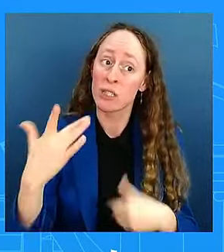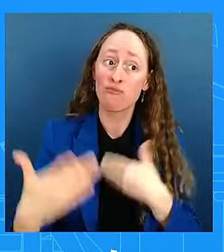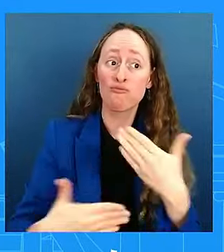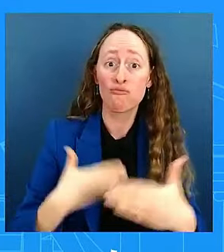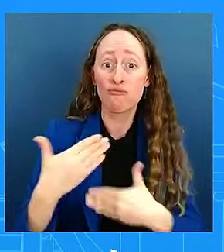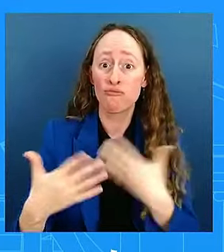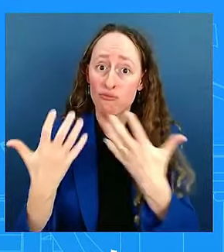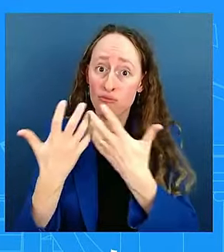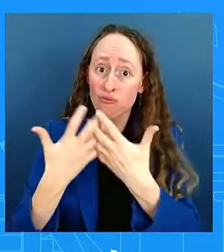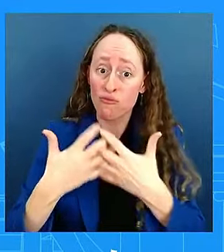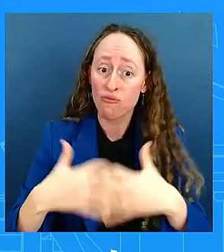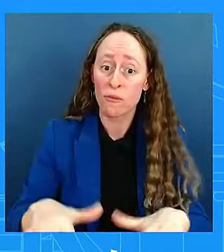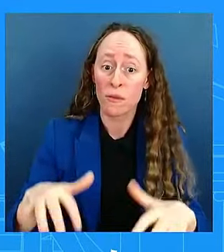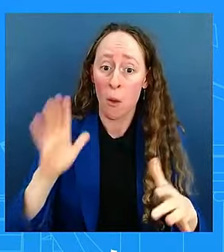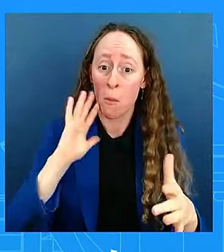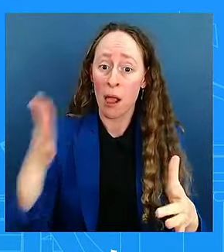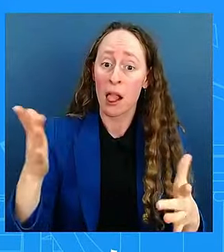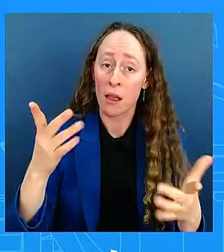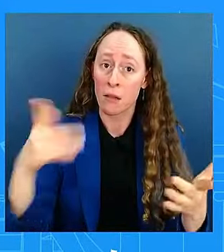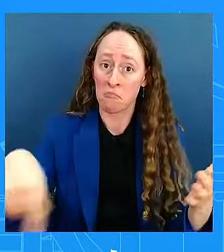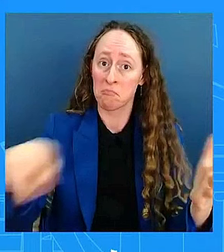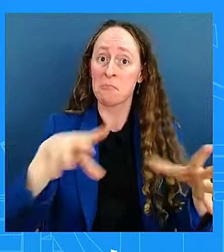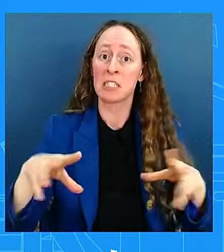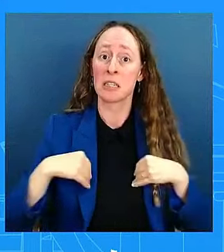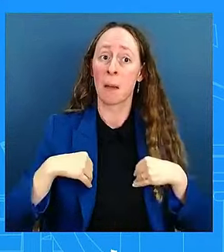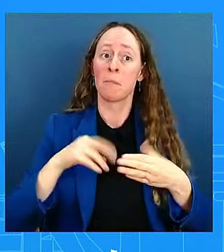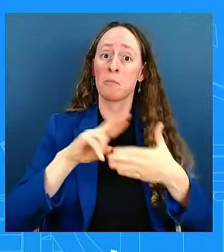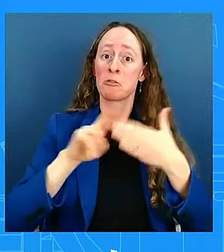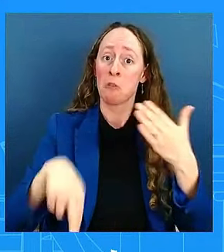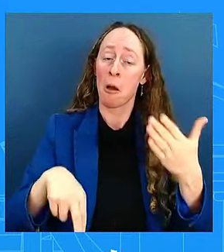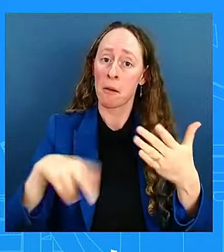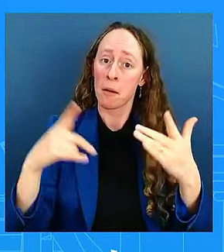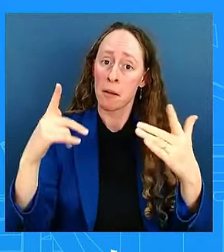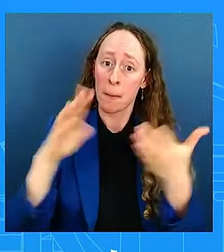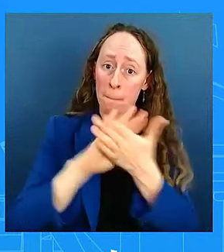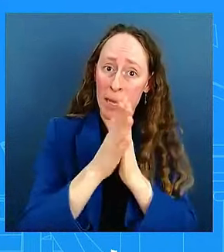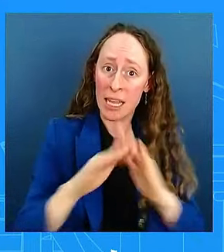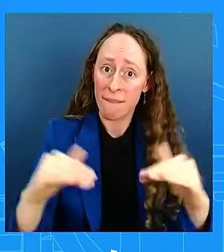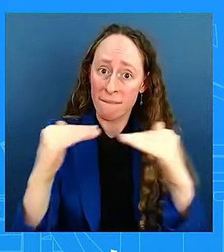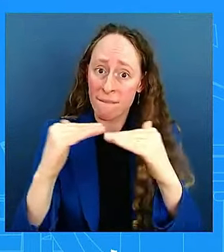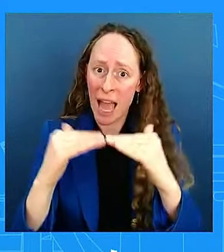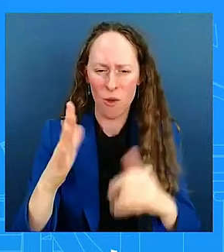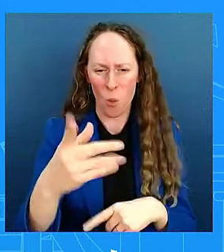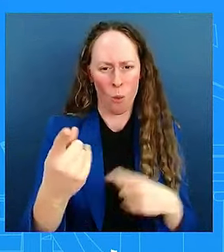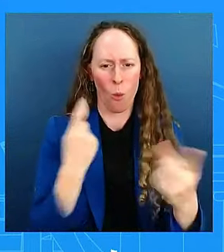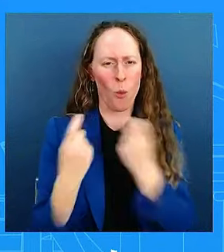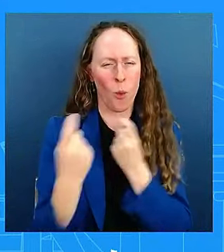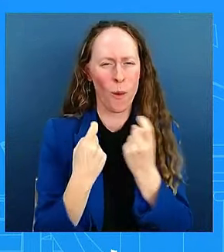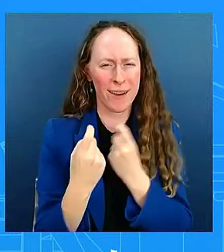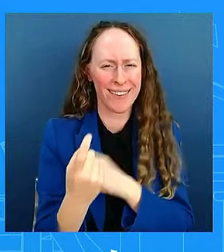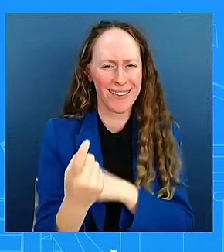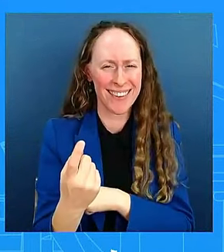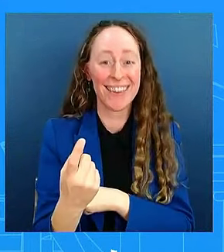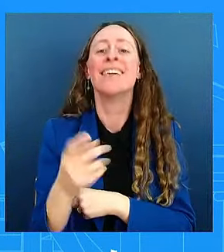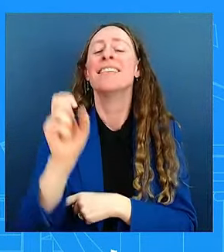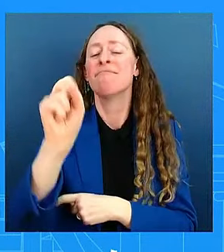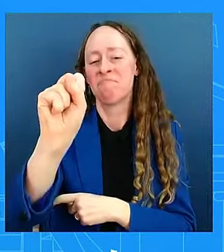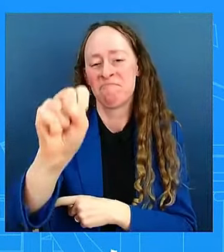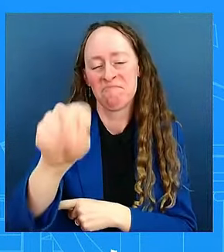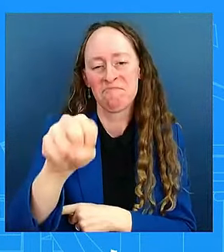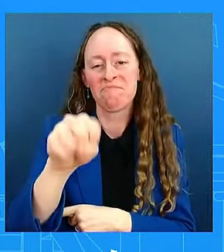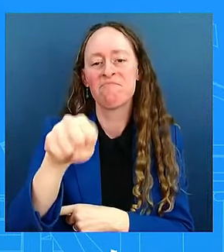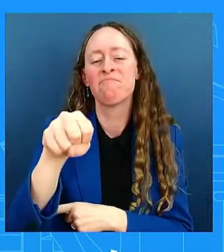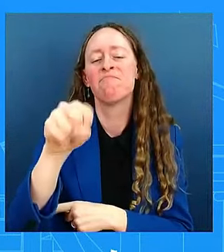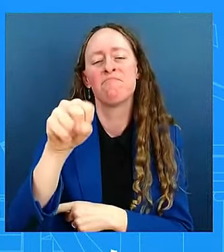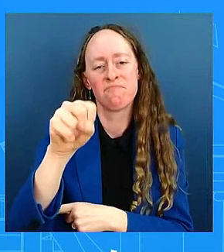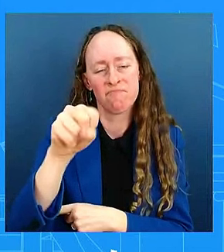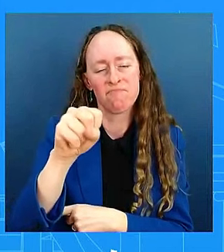Two separate questions. I'm confident it be free and fair. I don't know whether it will be peaceful. The things that